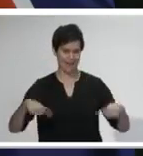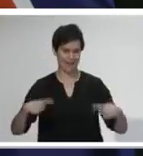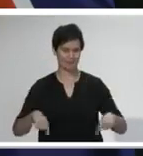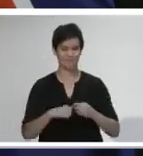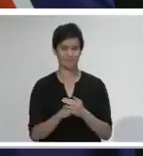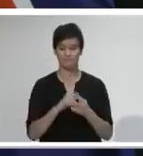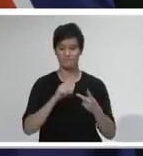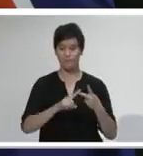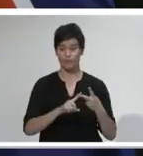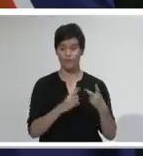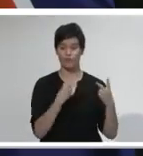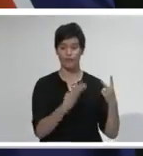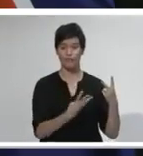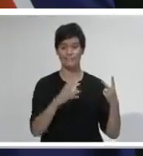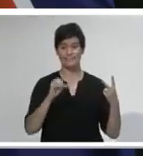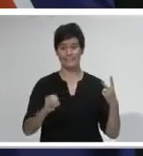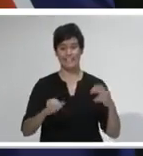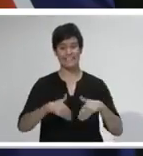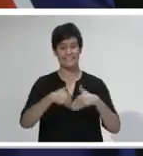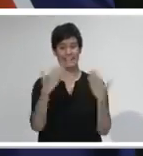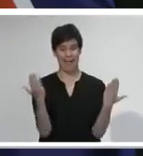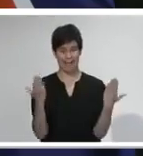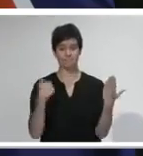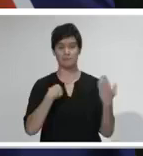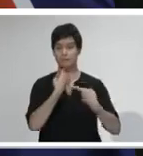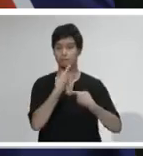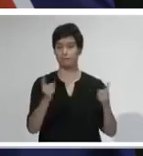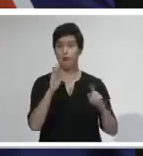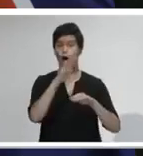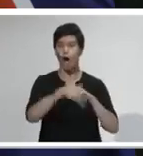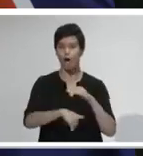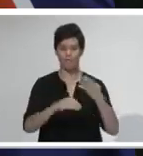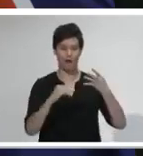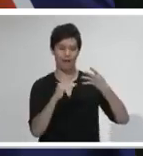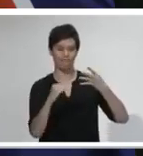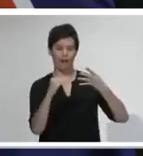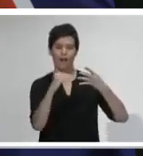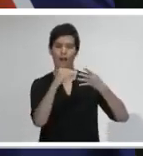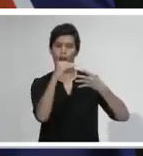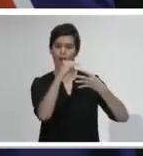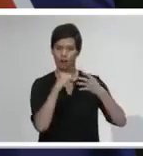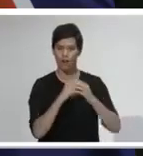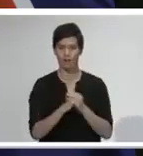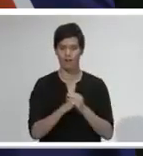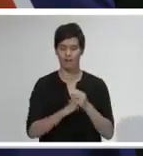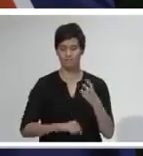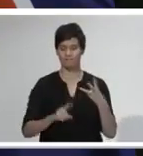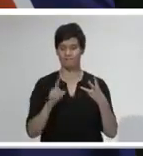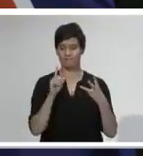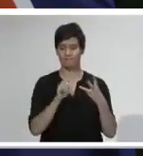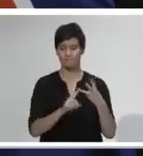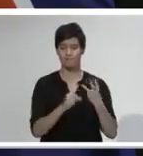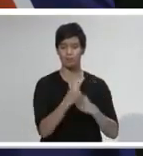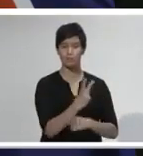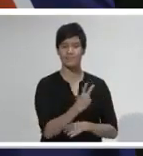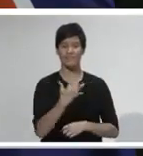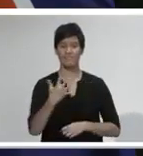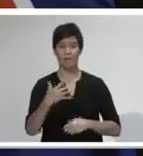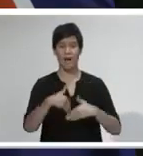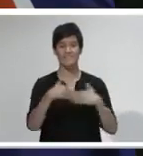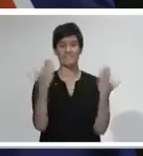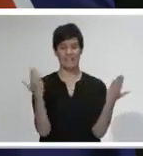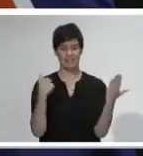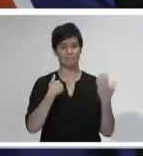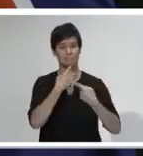alert level system, which was on the 21st of March, and 25 days since lockdown began at 11.59 on Wednesday, March